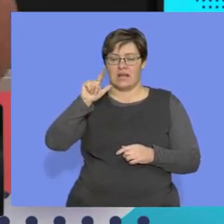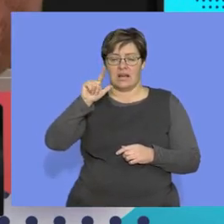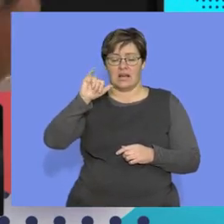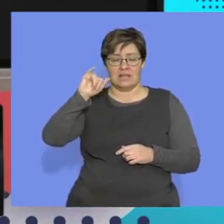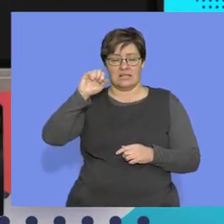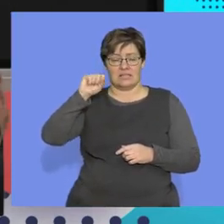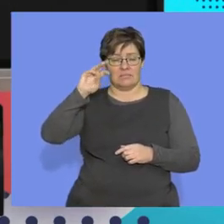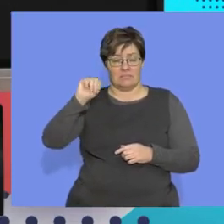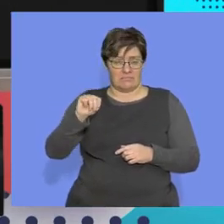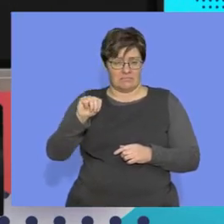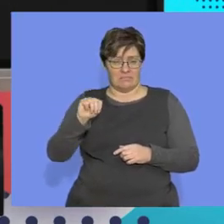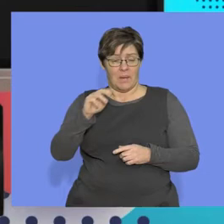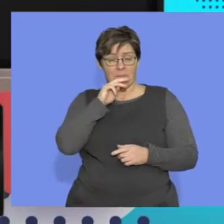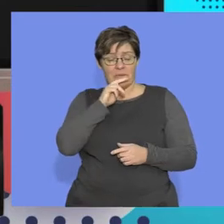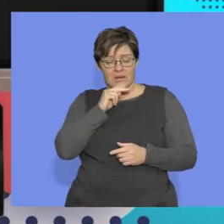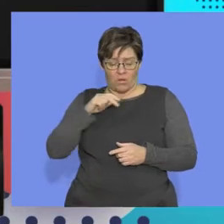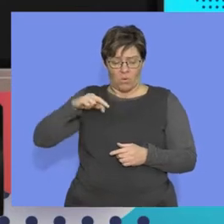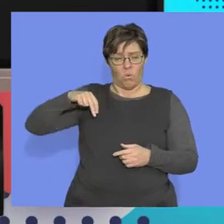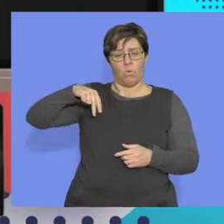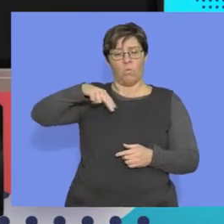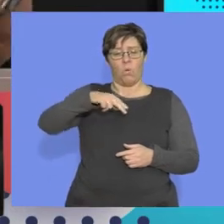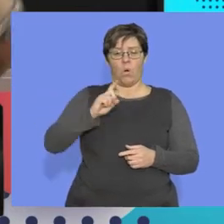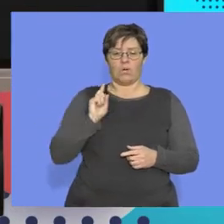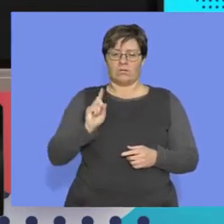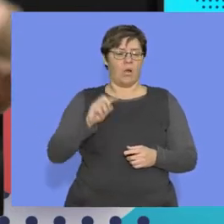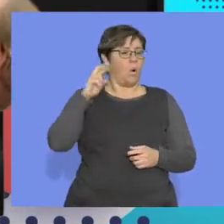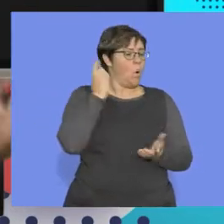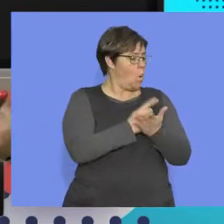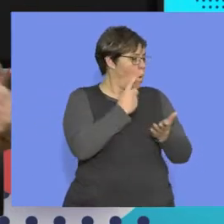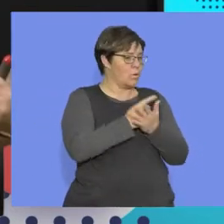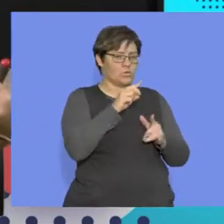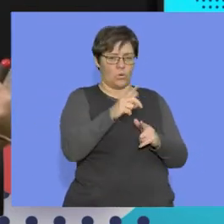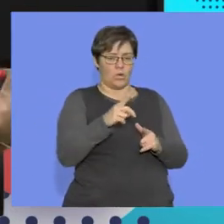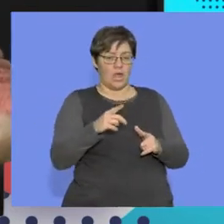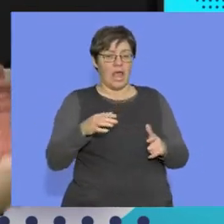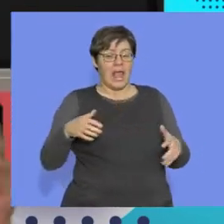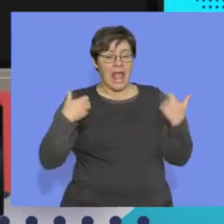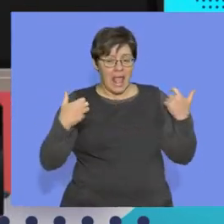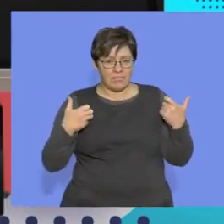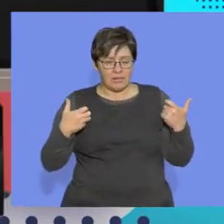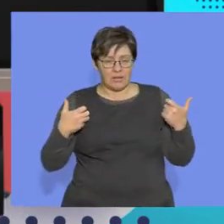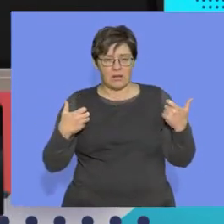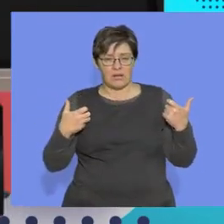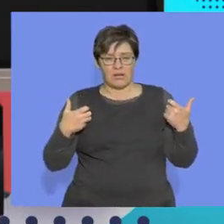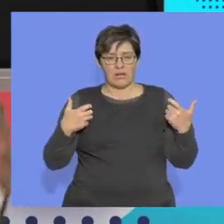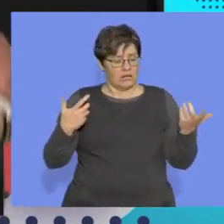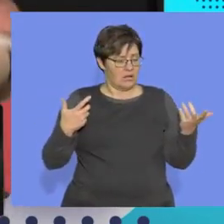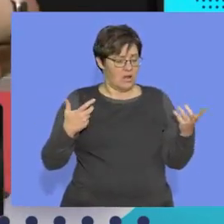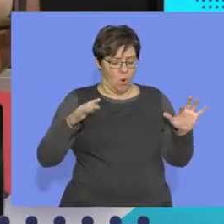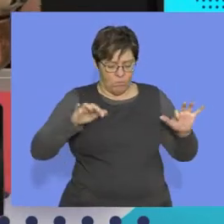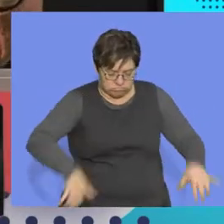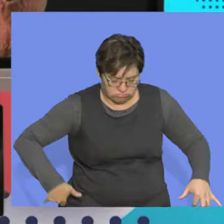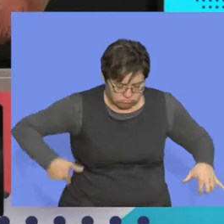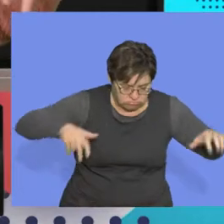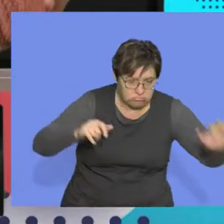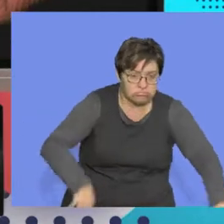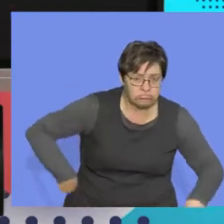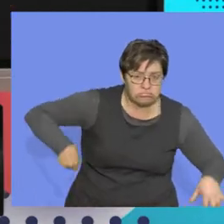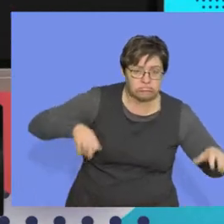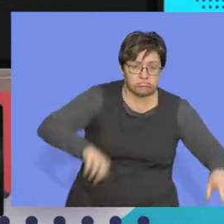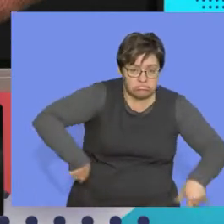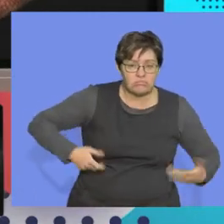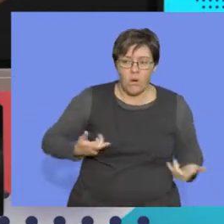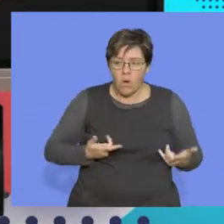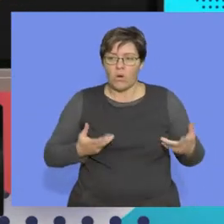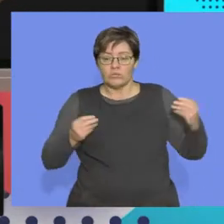Walking habitually. Habitually means walking all the time. A great ape can go on its fours and